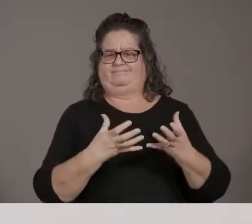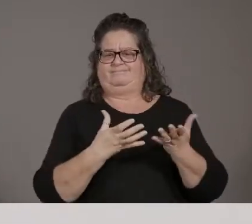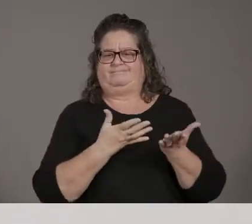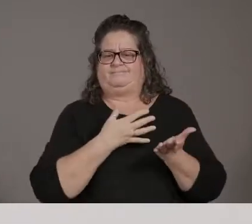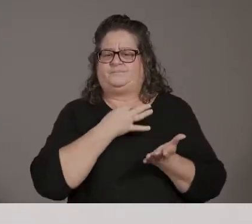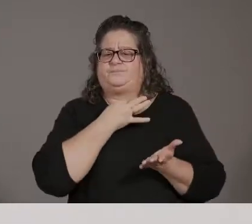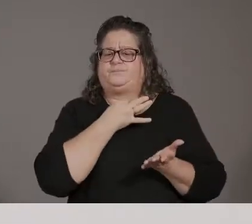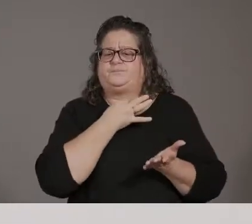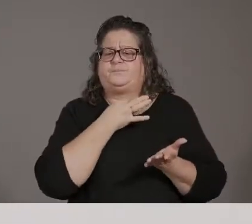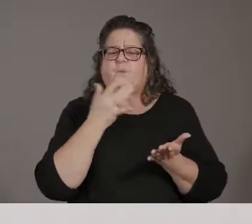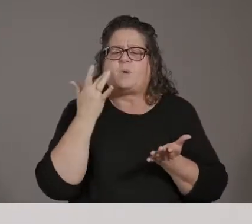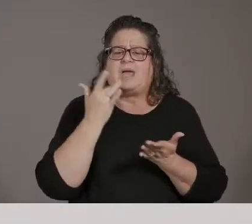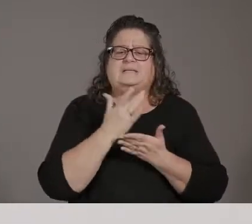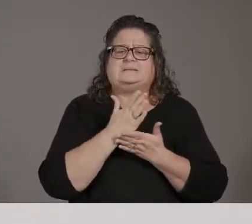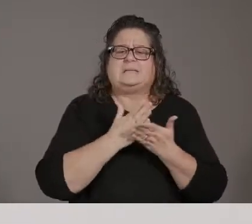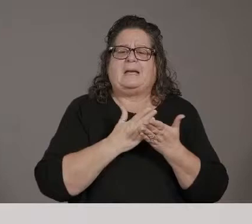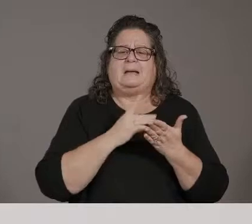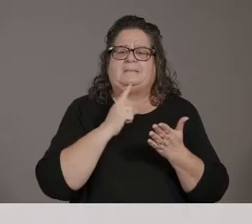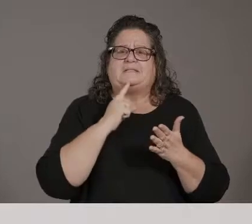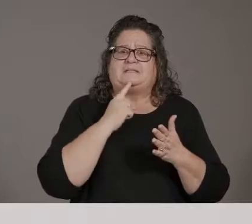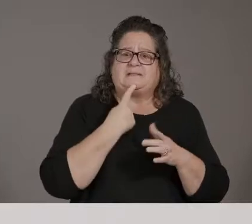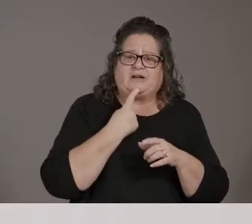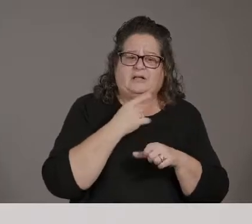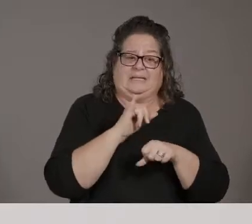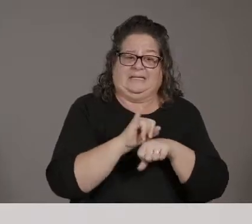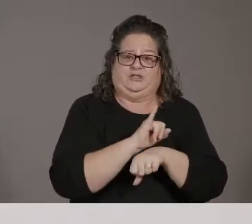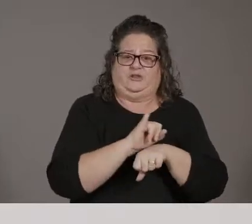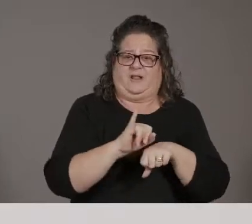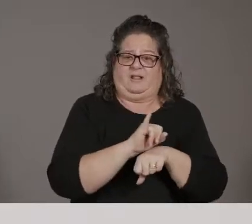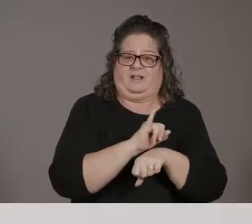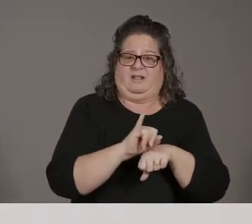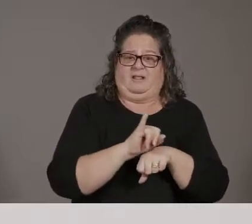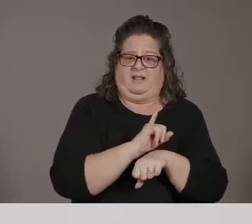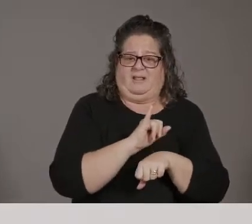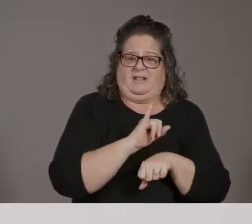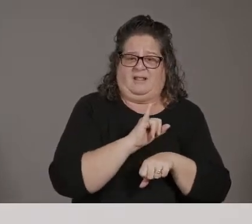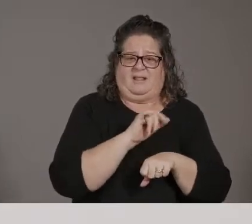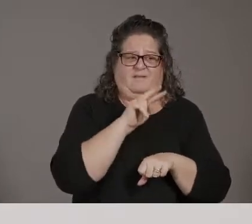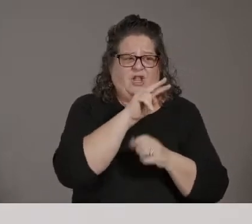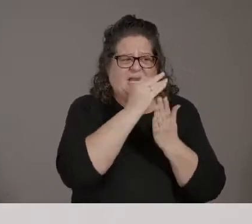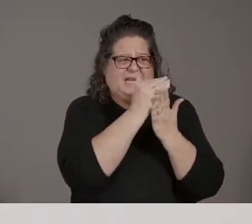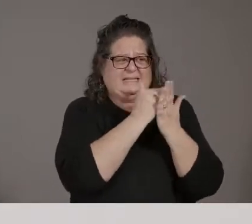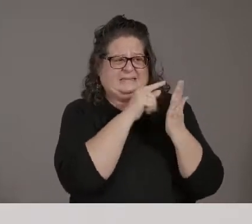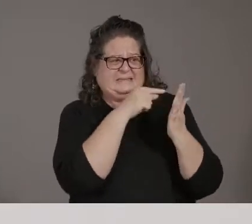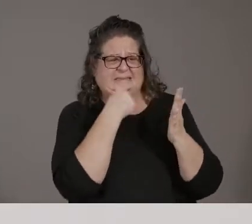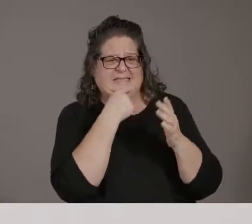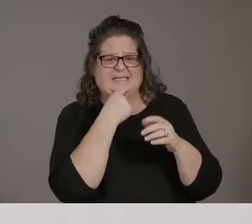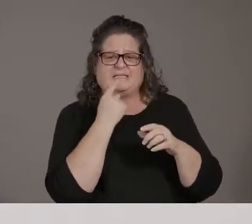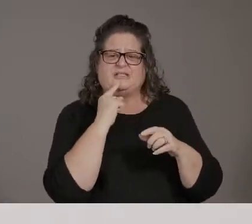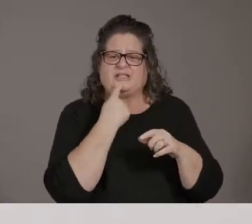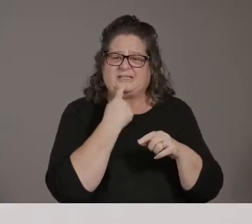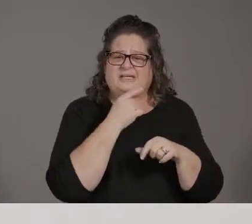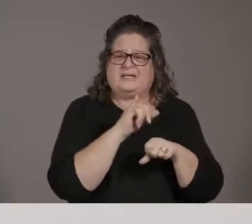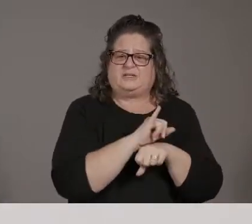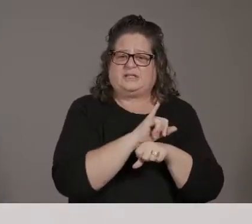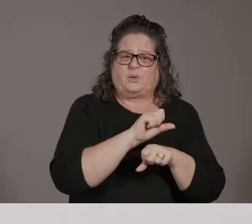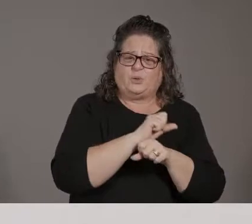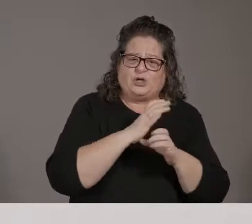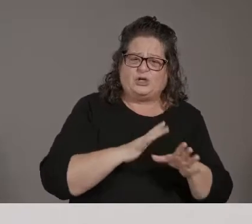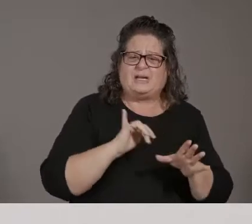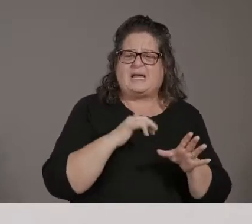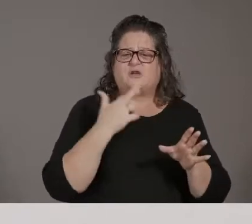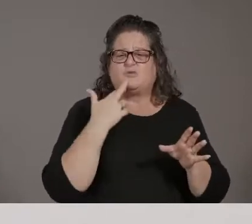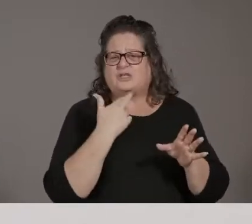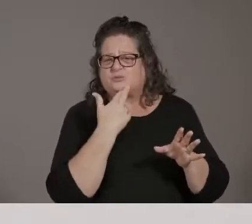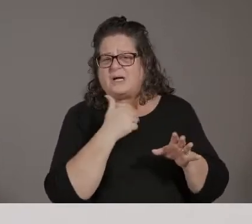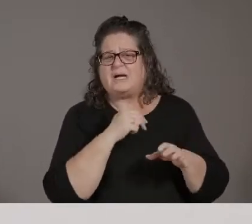industries, going off the checker list, you know, it shows like restaurant workers and other industry workers